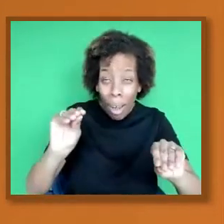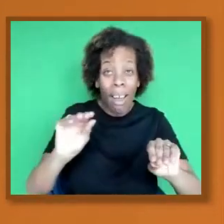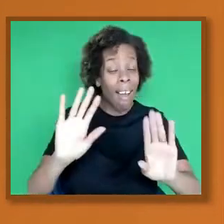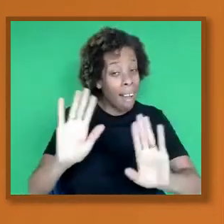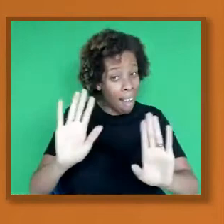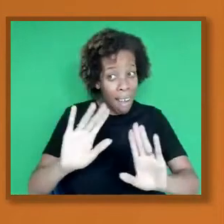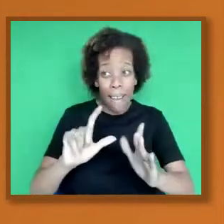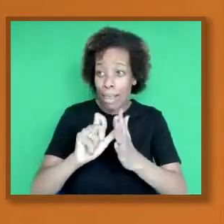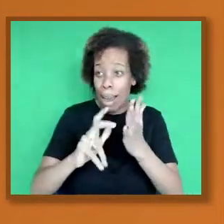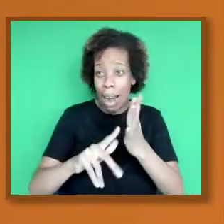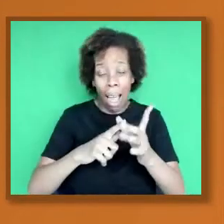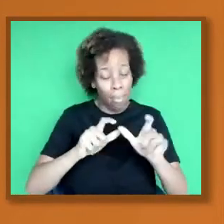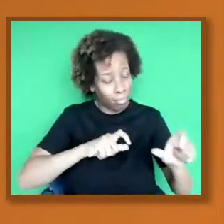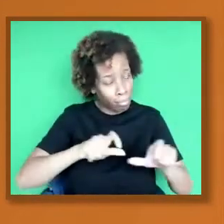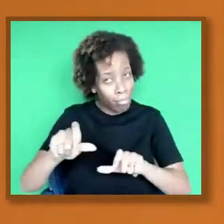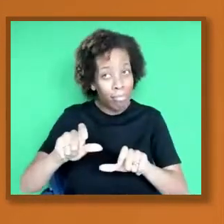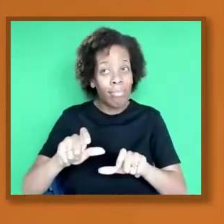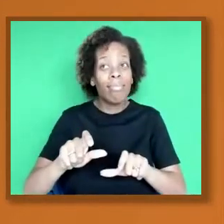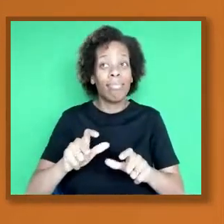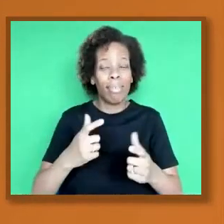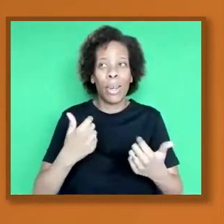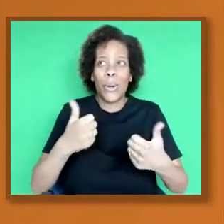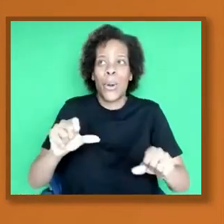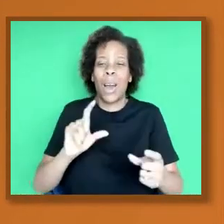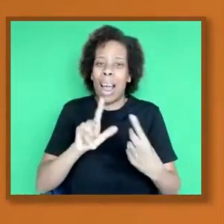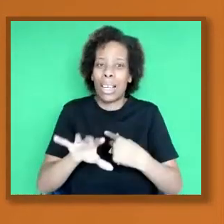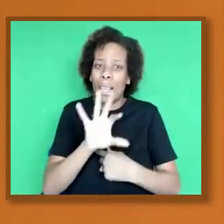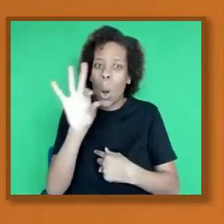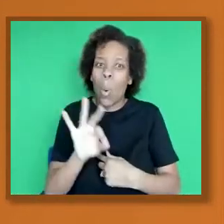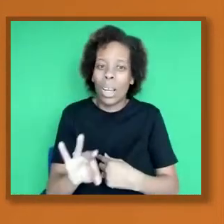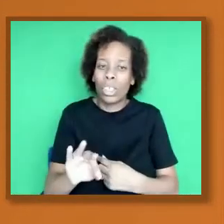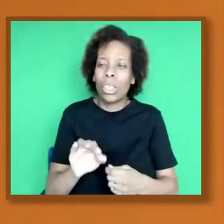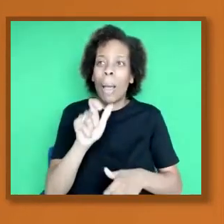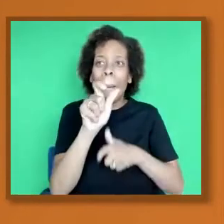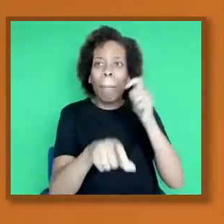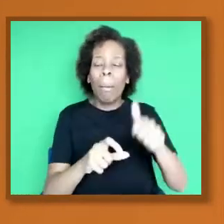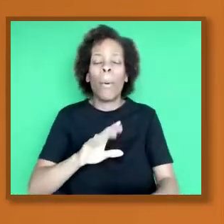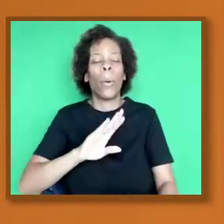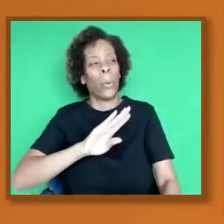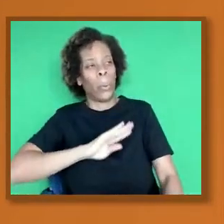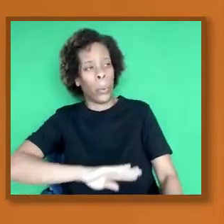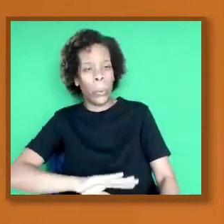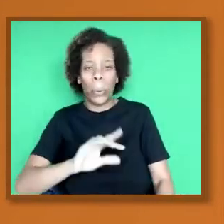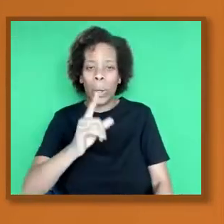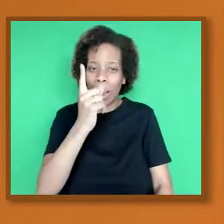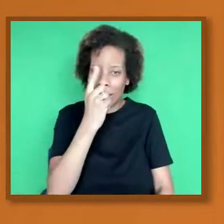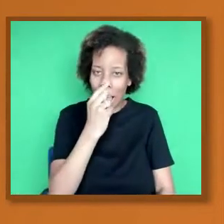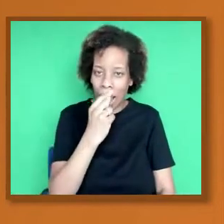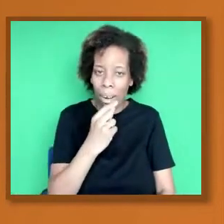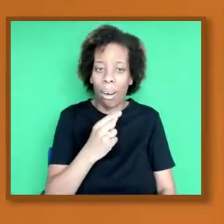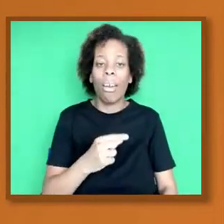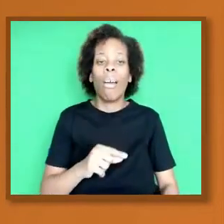and assure people about the differences between the two